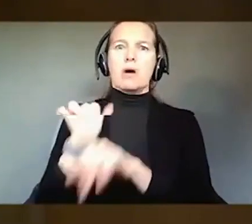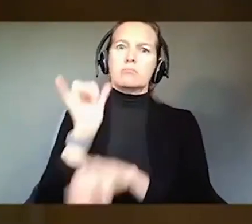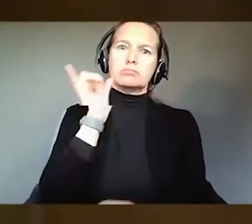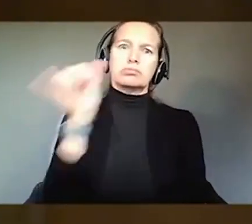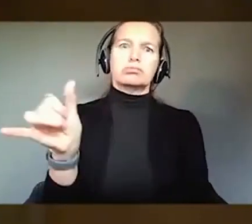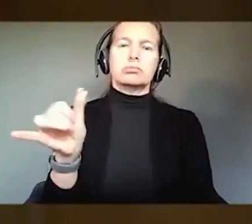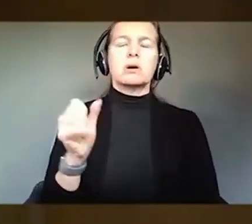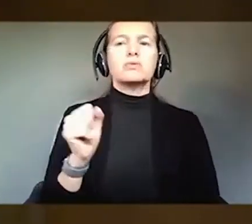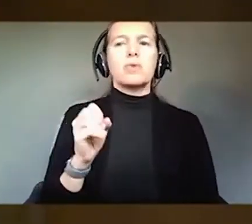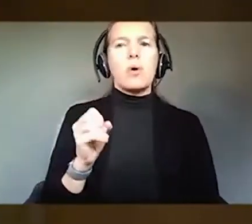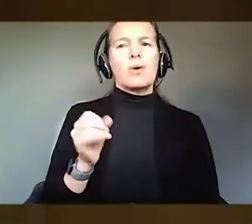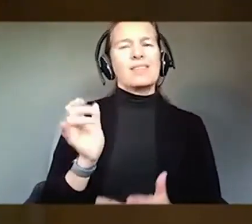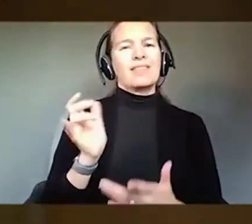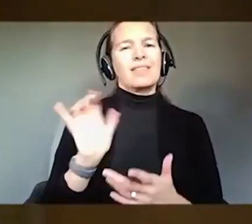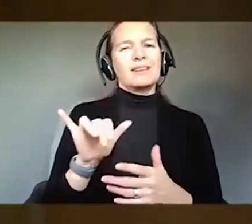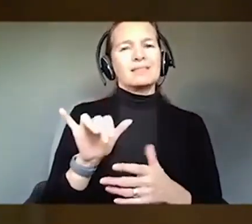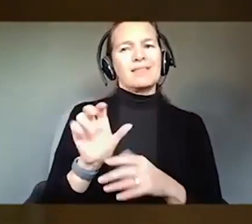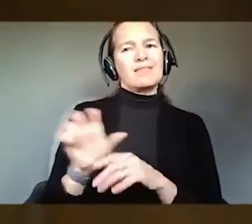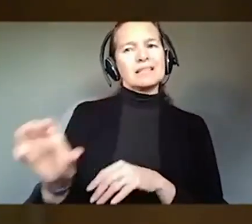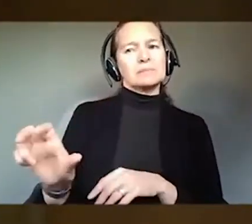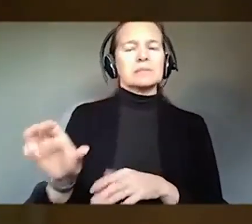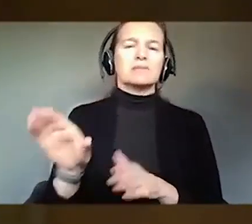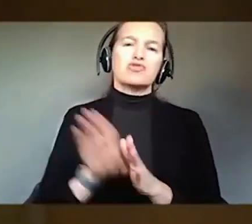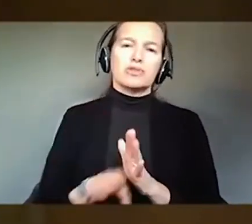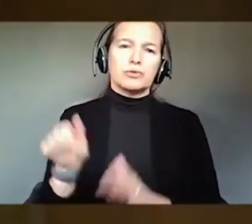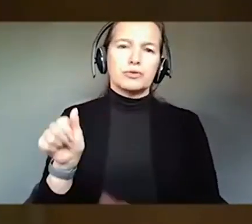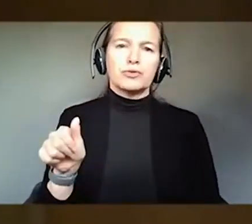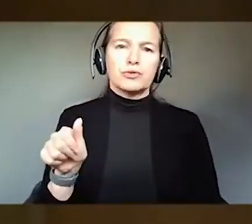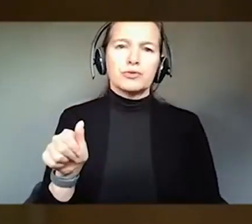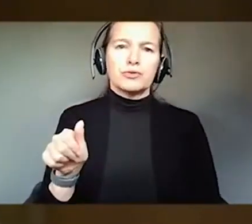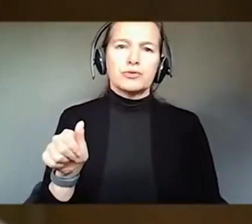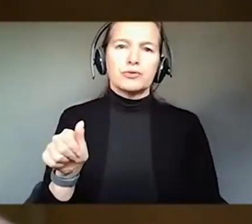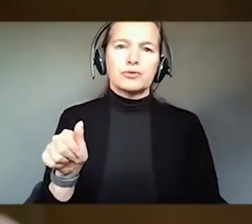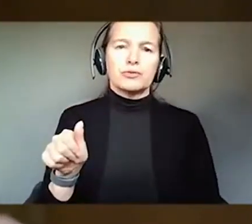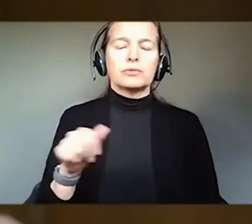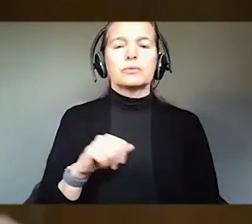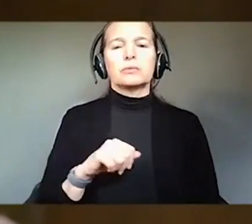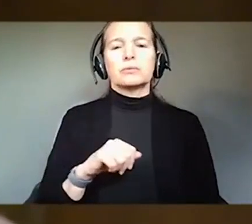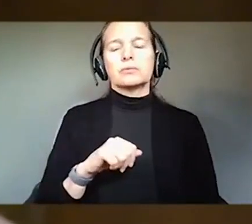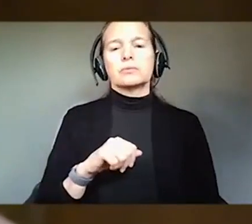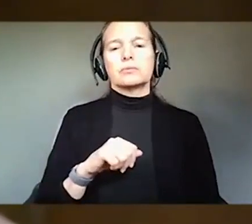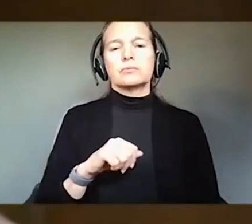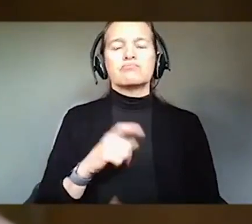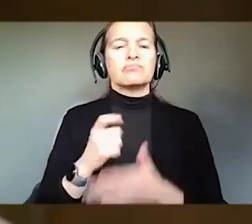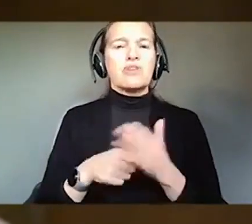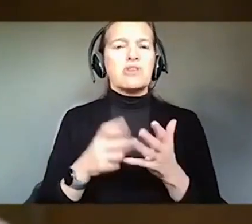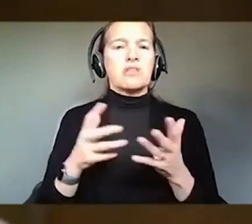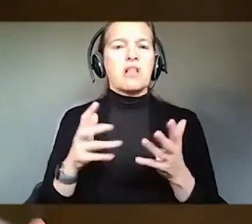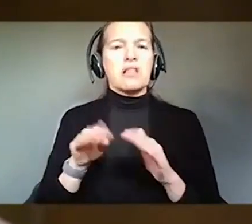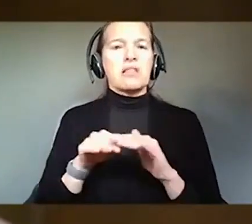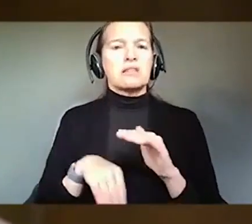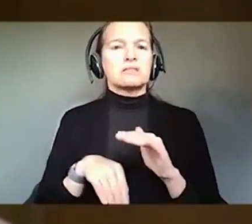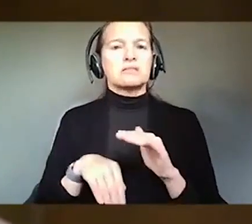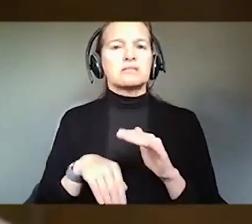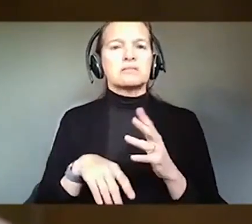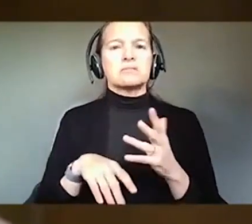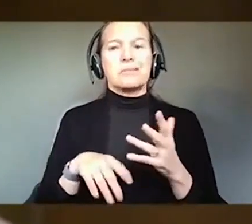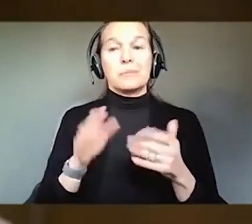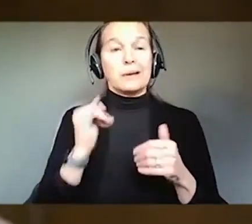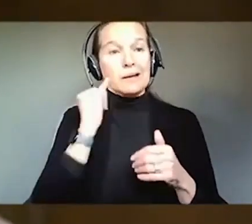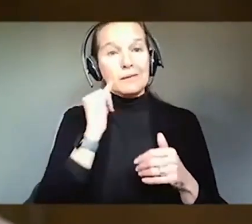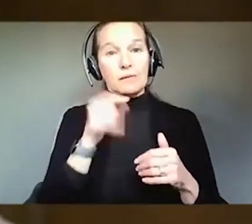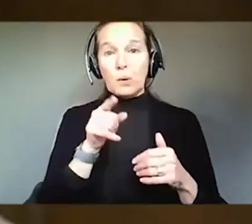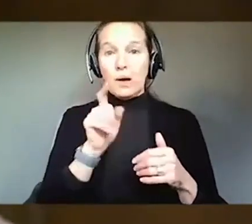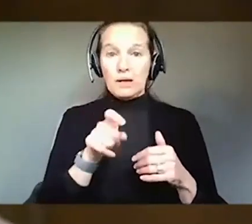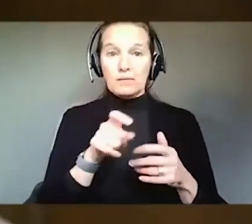employee is much cheaper and costs a lot less than it does if you're having to turn over your